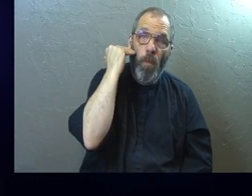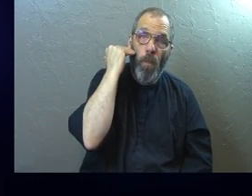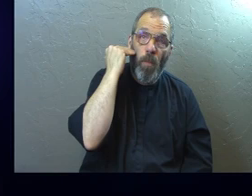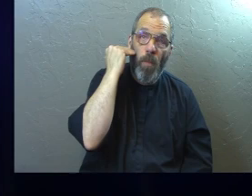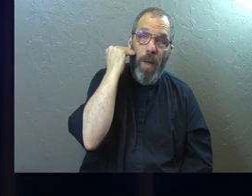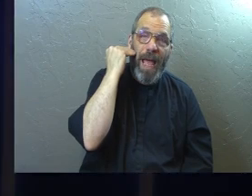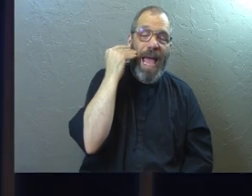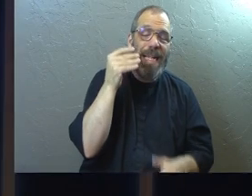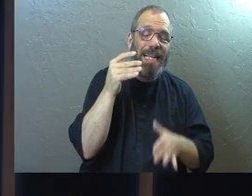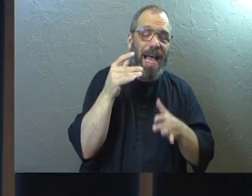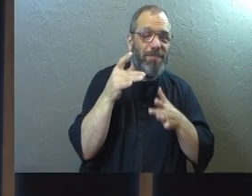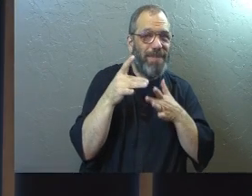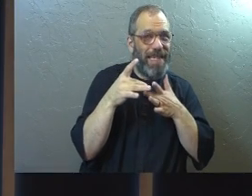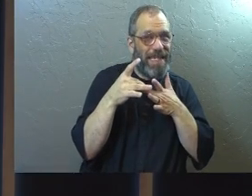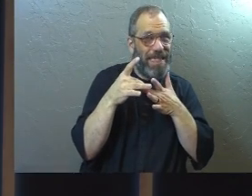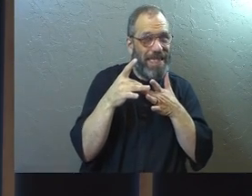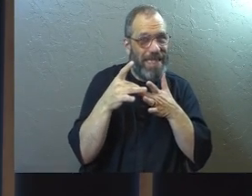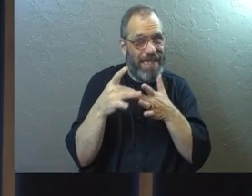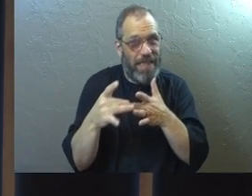and I want to walk you through that.